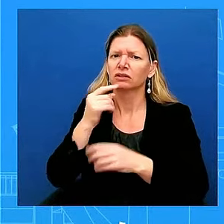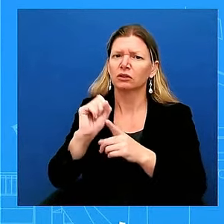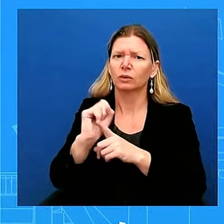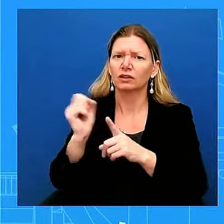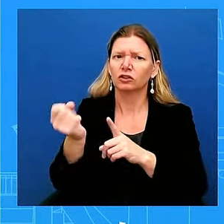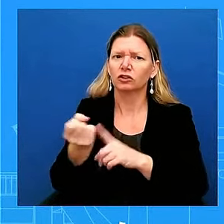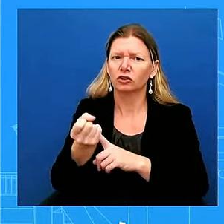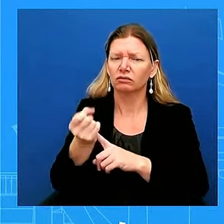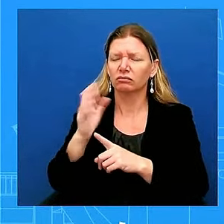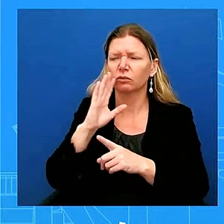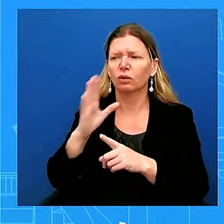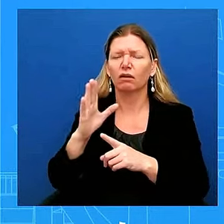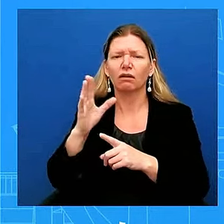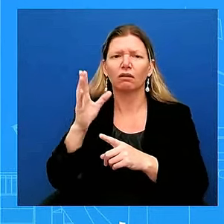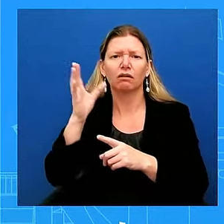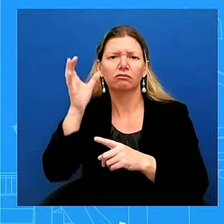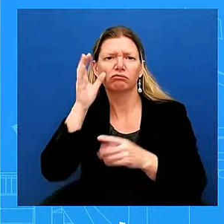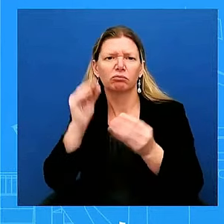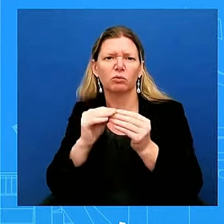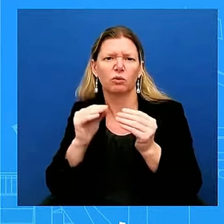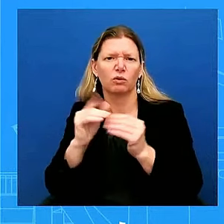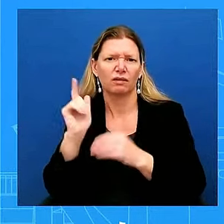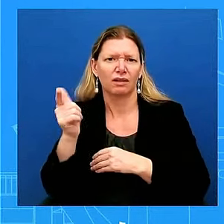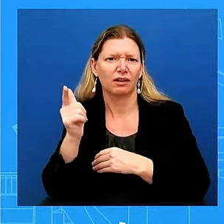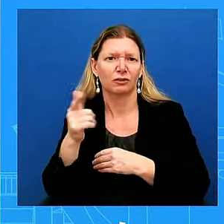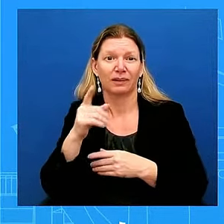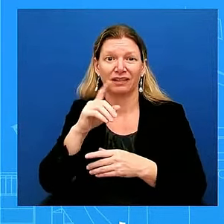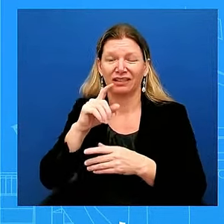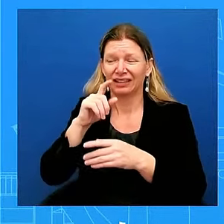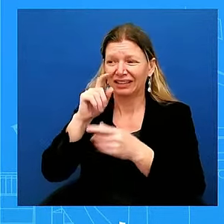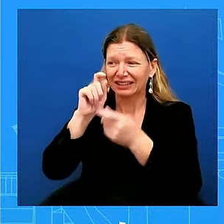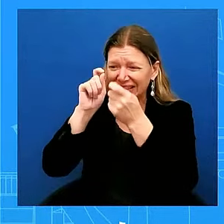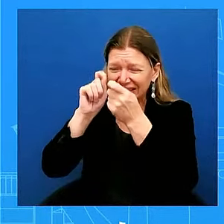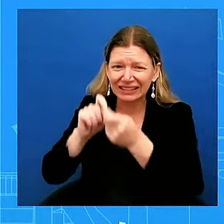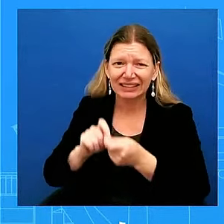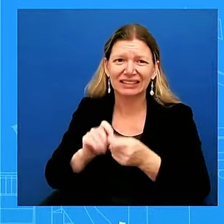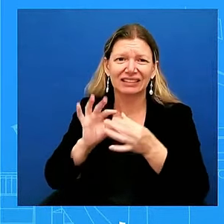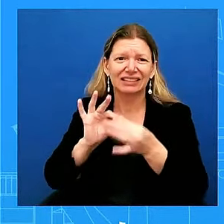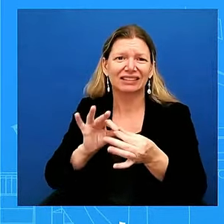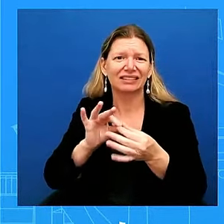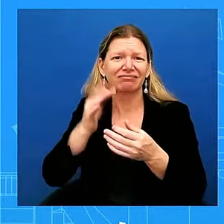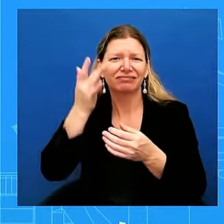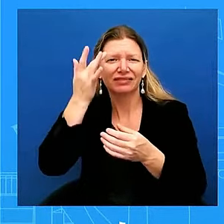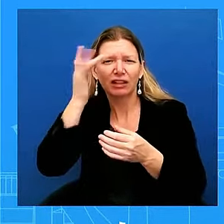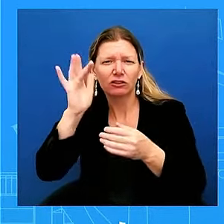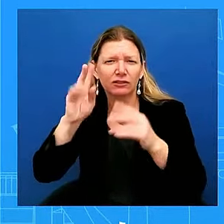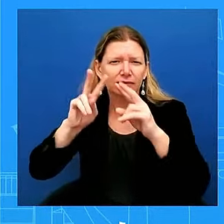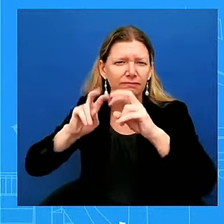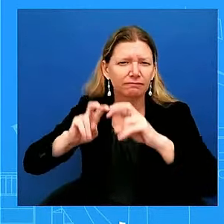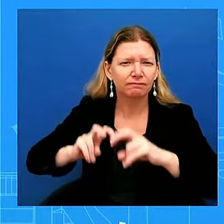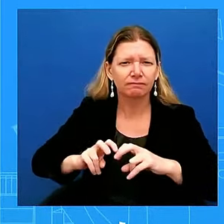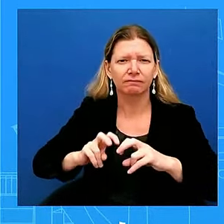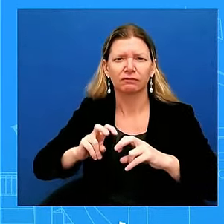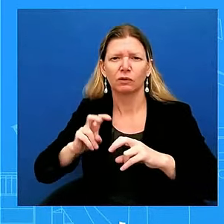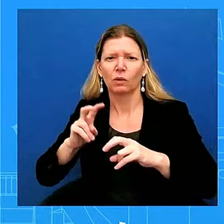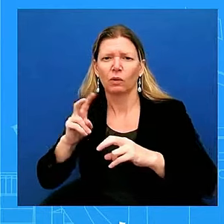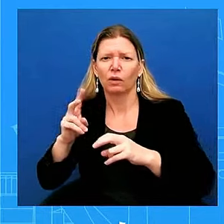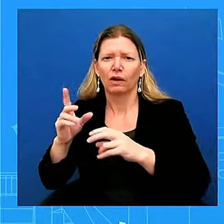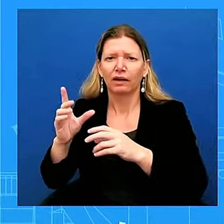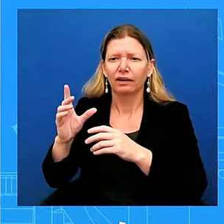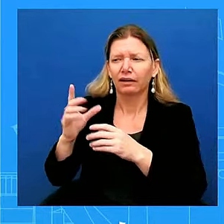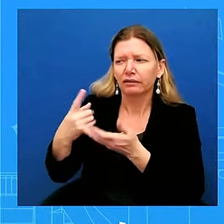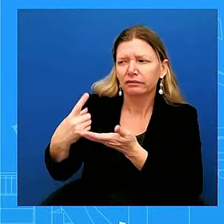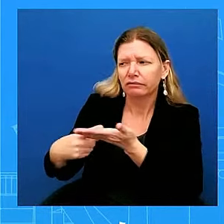any into any intelligence or any diplomatic conversations that we have from here. Go ahead, Kevin. When it comes to the